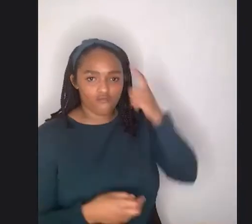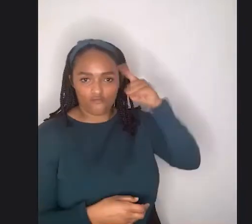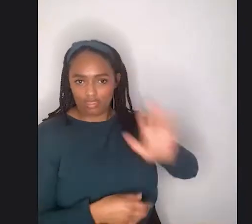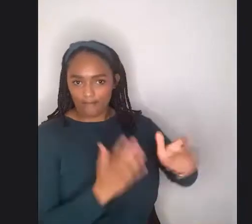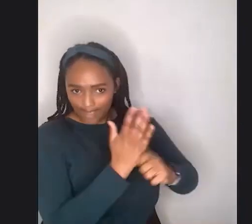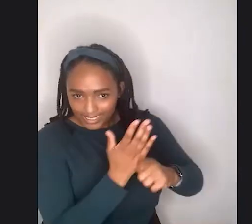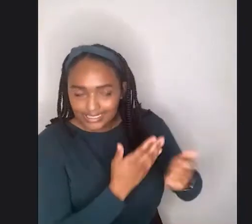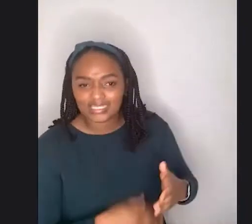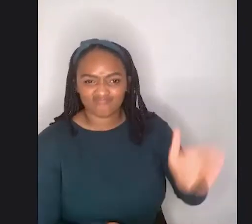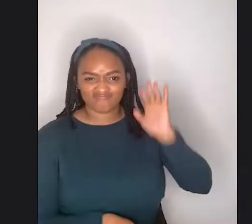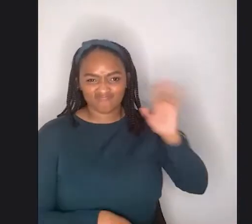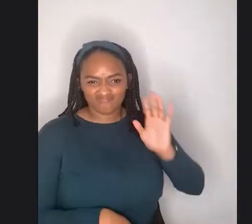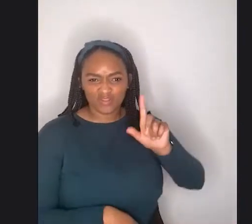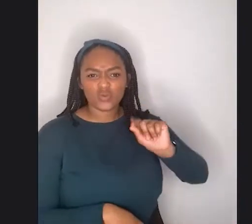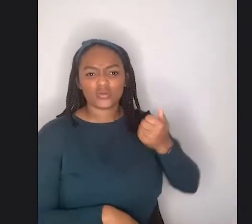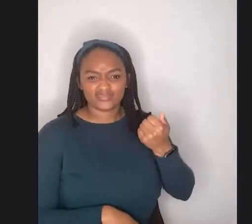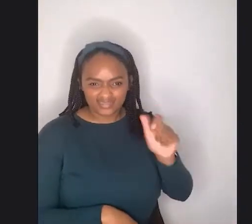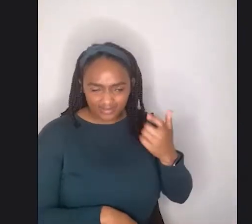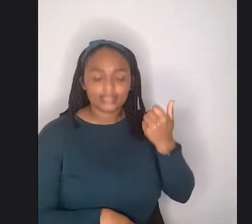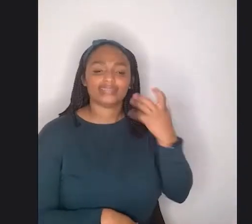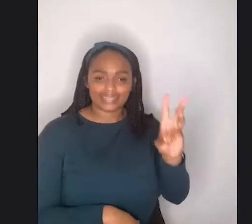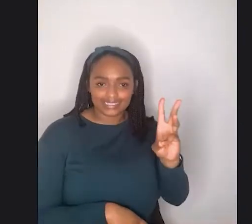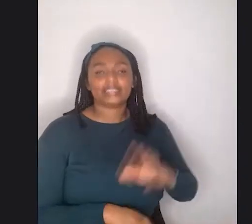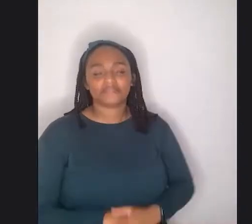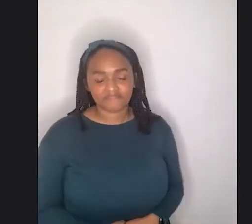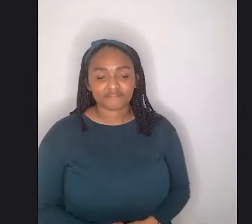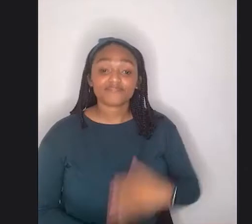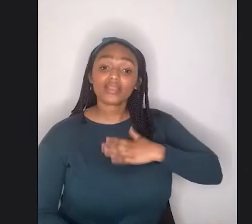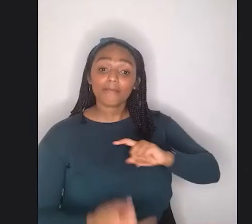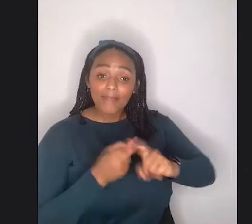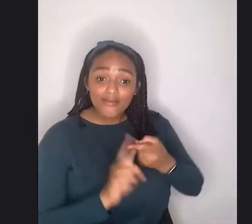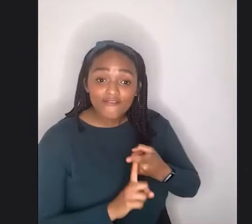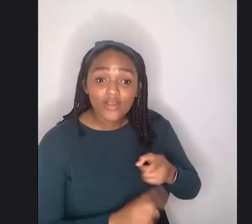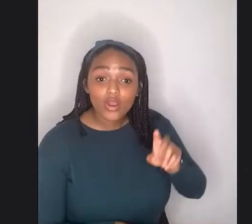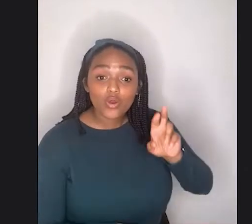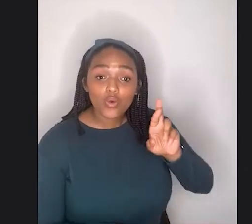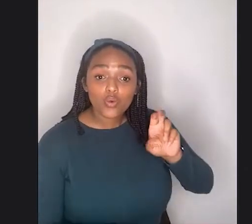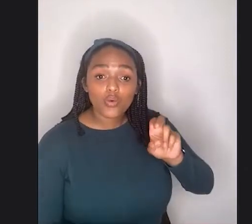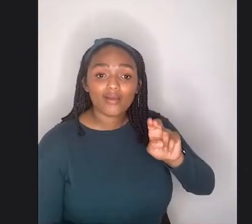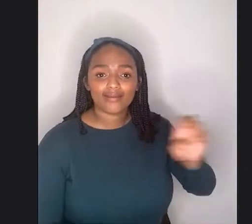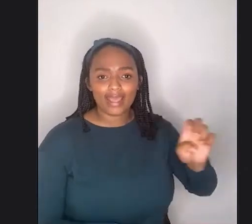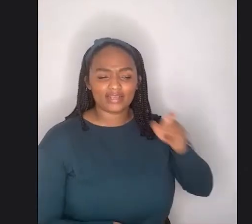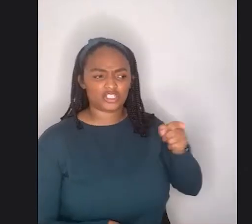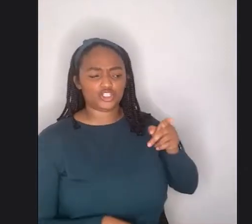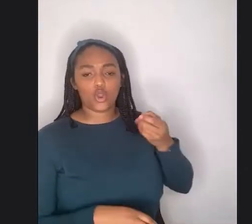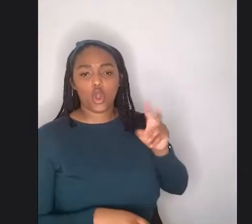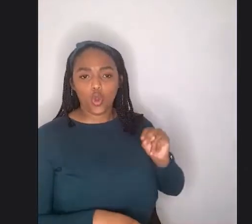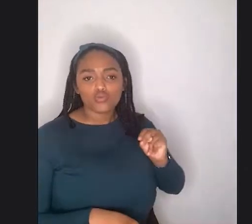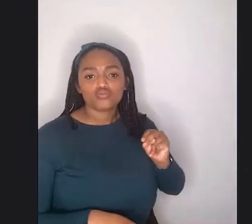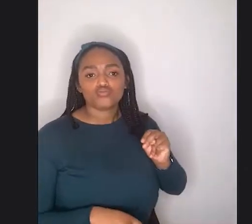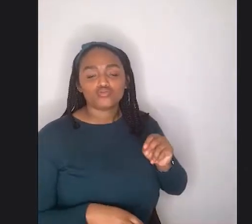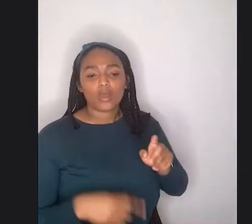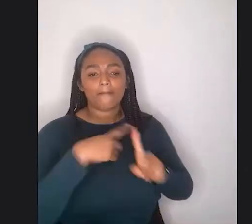Um, but aside from that, you know, my friend Rani, she owns a plus size fashion store here. So we do like, you know, uh,